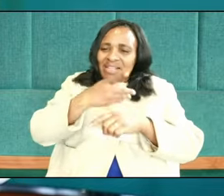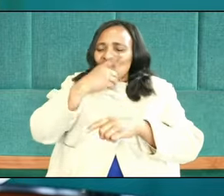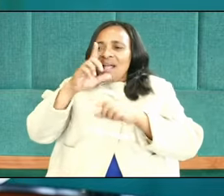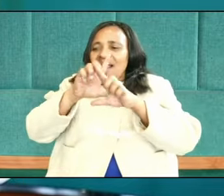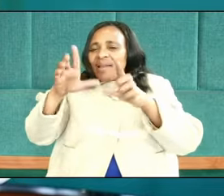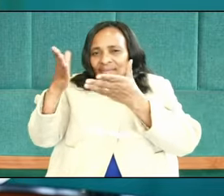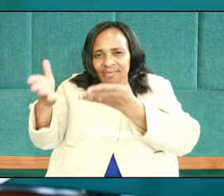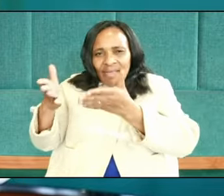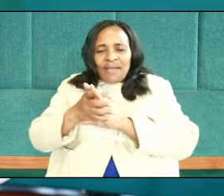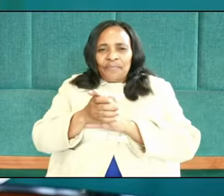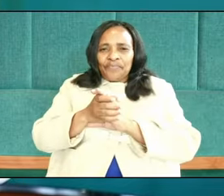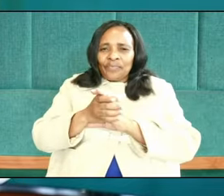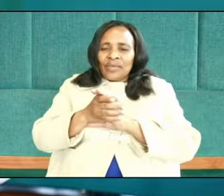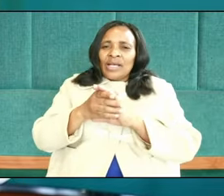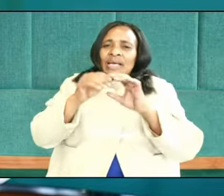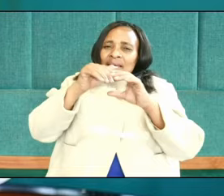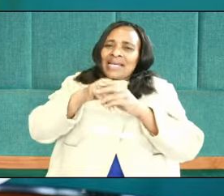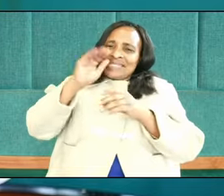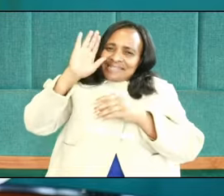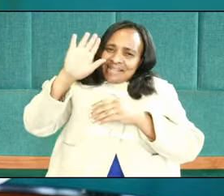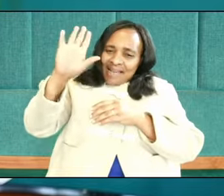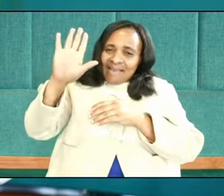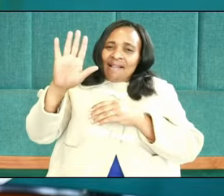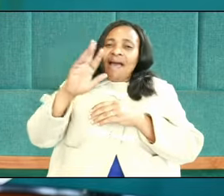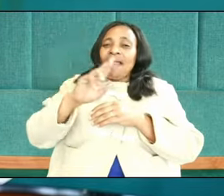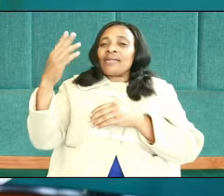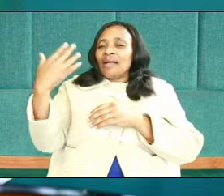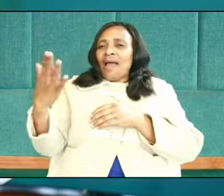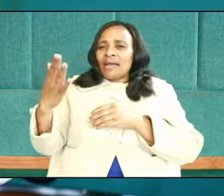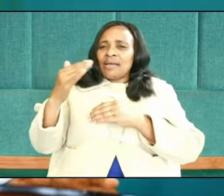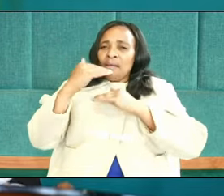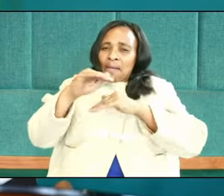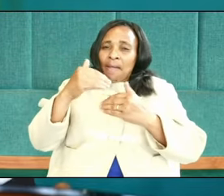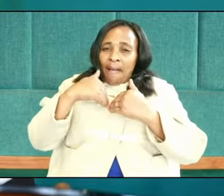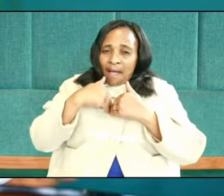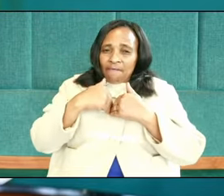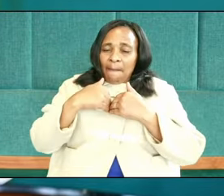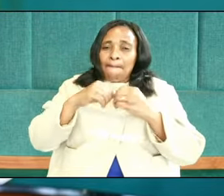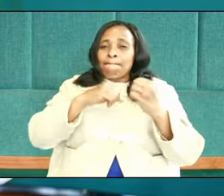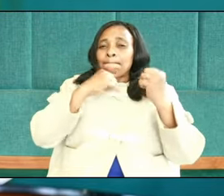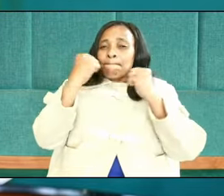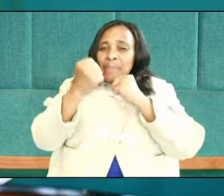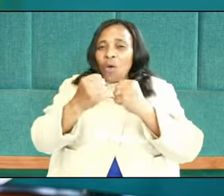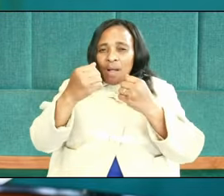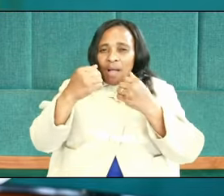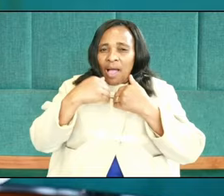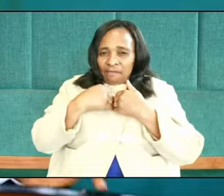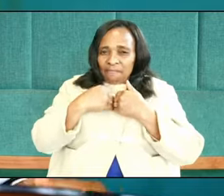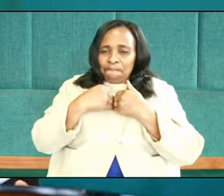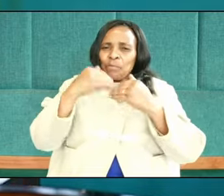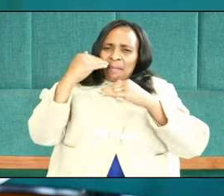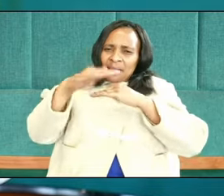was or is unlimited. He has unlimited power. He is unlimited